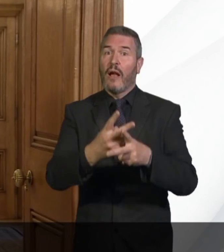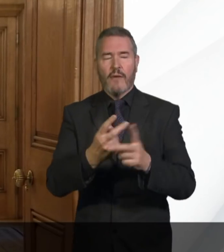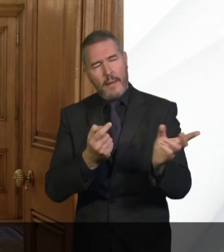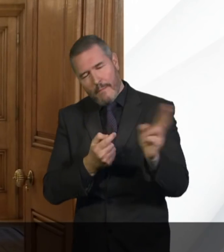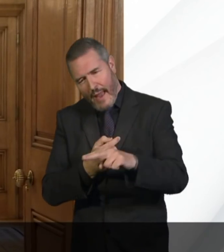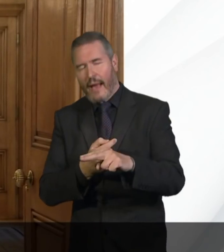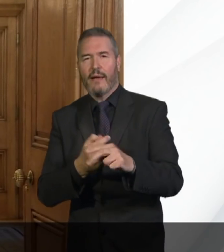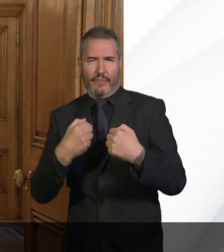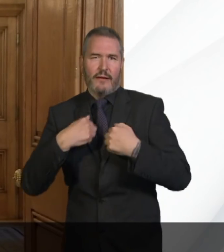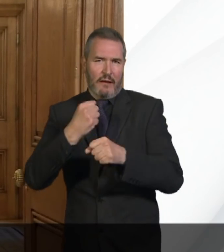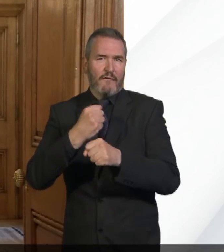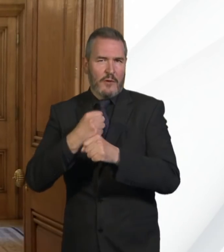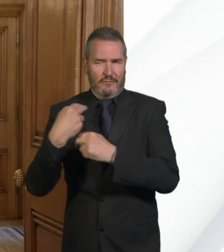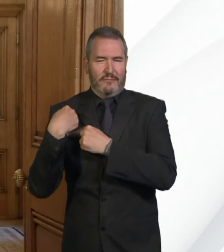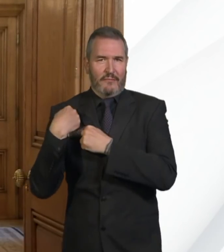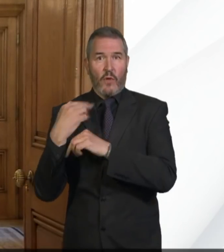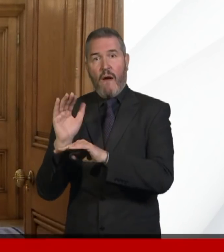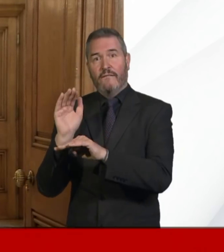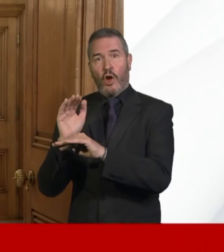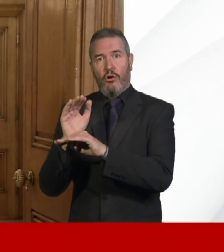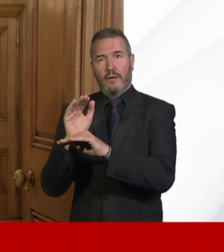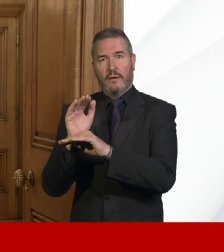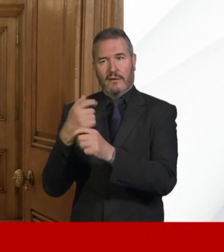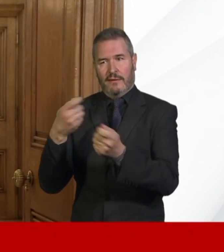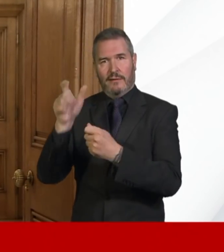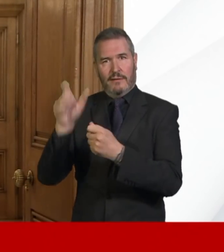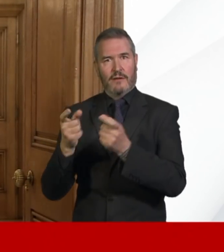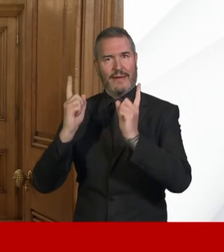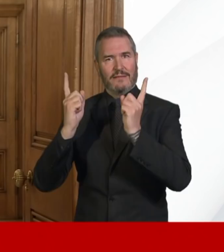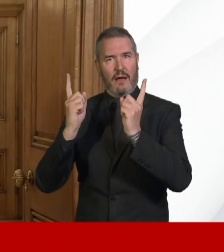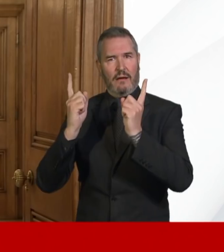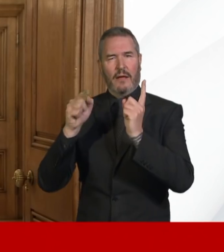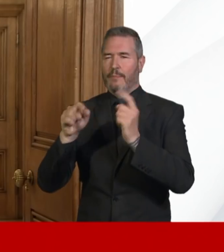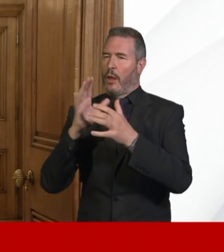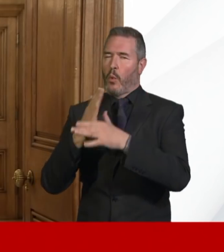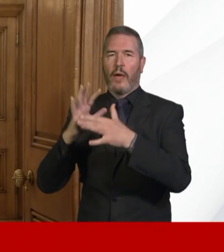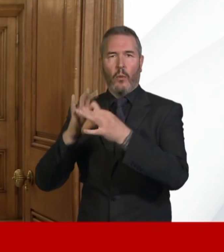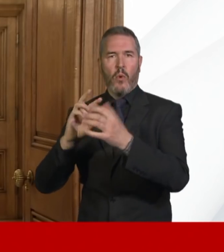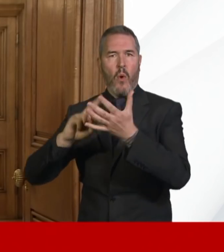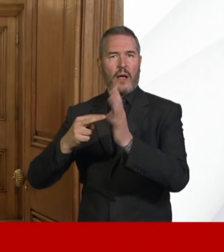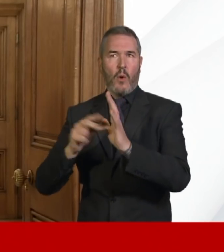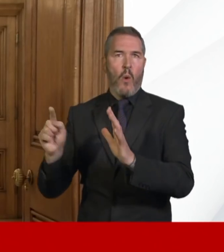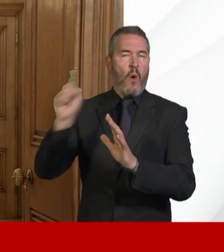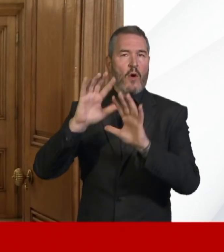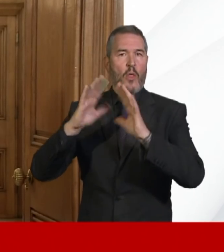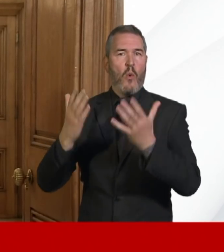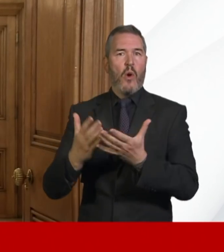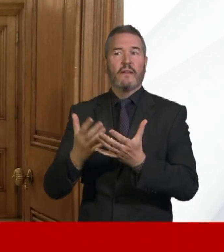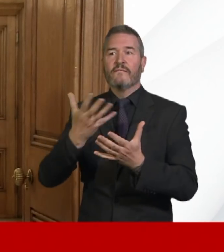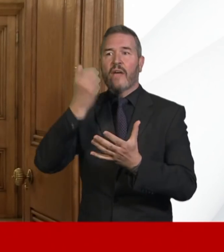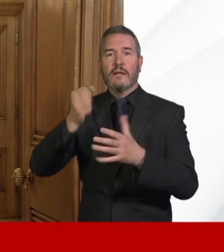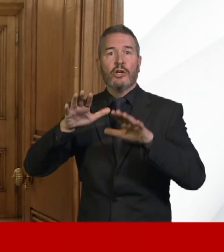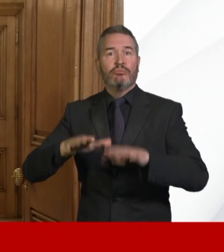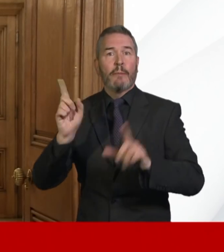priority for the government. And the Foreign Secretary has been working extremely hard with British missions all over the world to try to